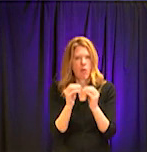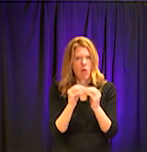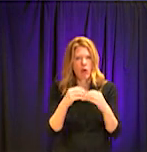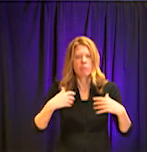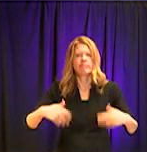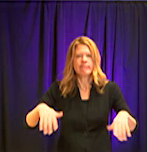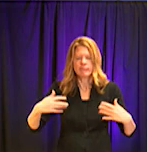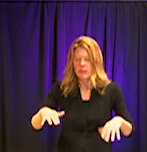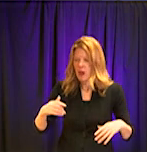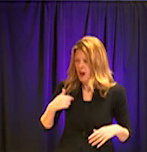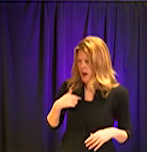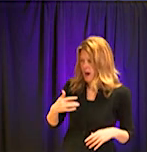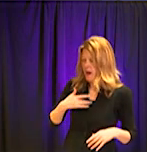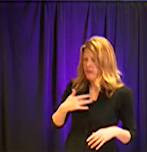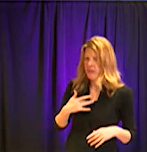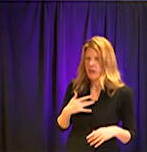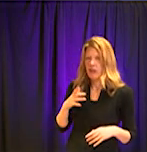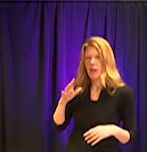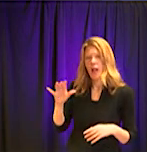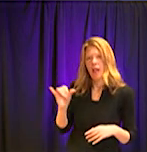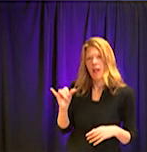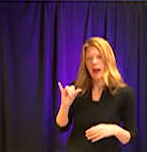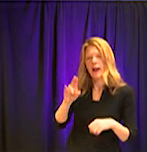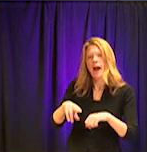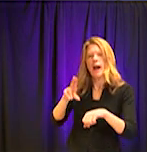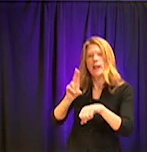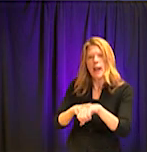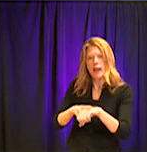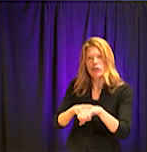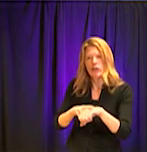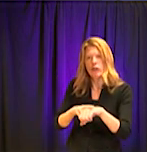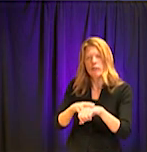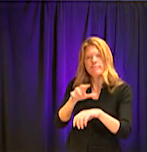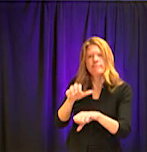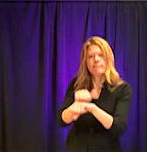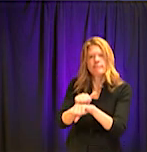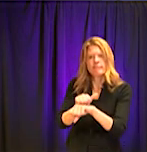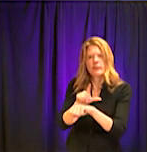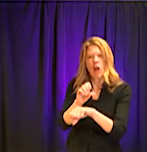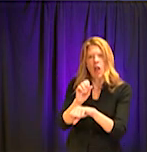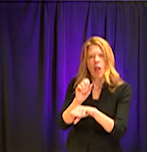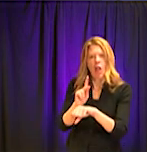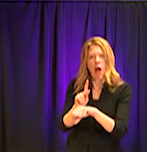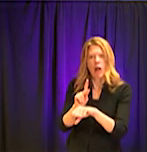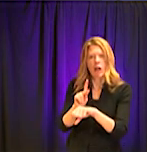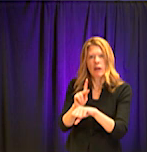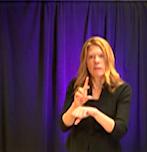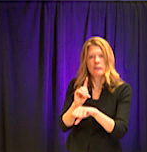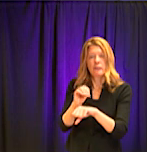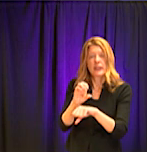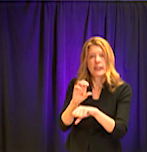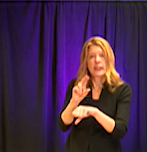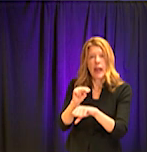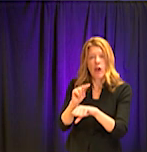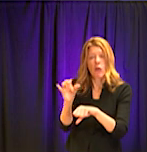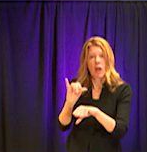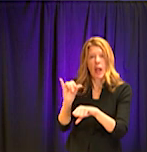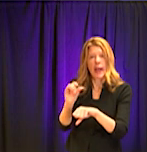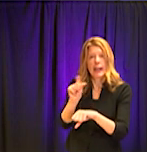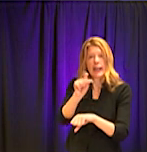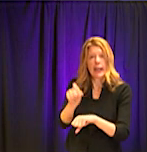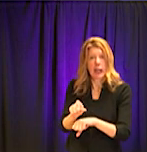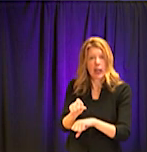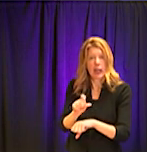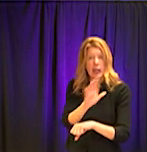point, I think, is sort of a national quarantine, a complete lockdown like what we see in Italy. Is that something that you would like to see